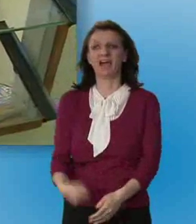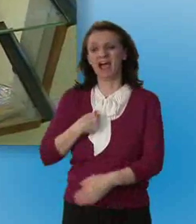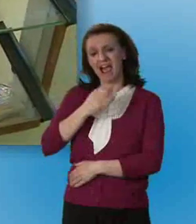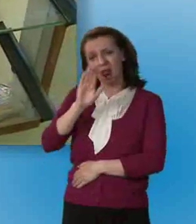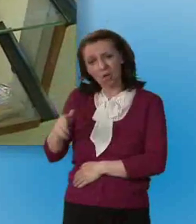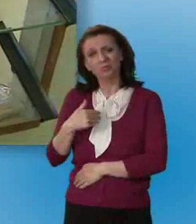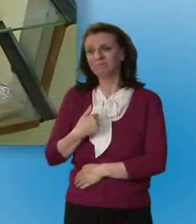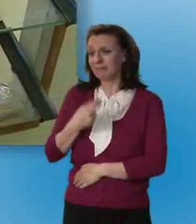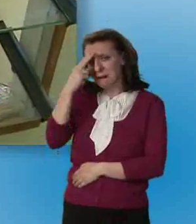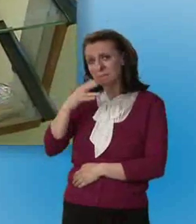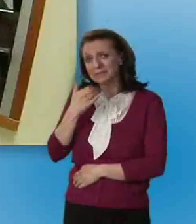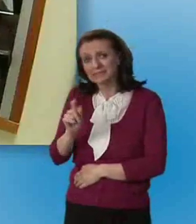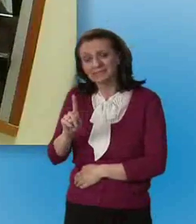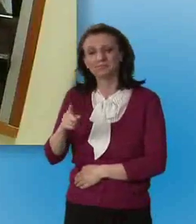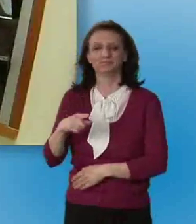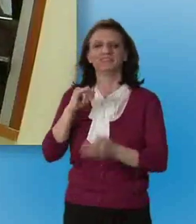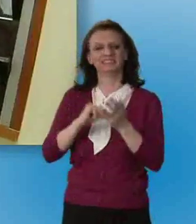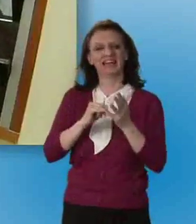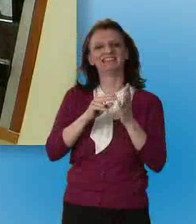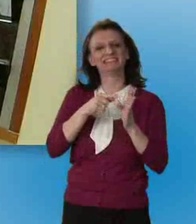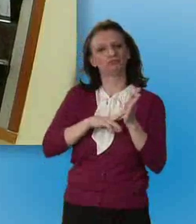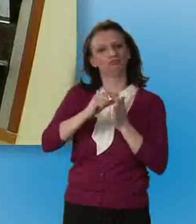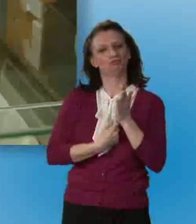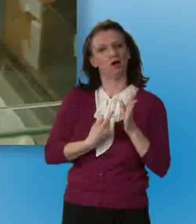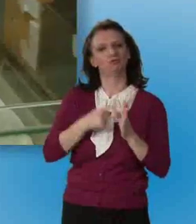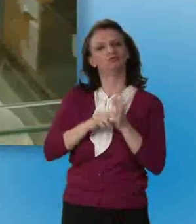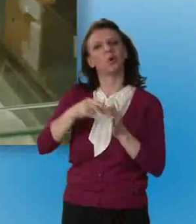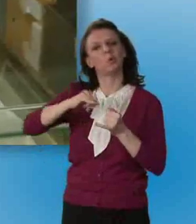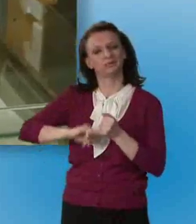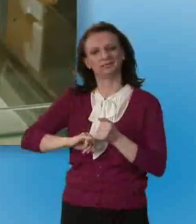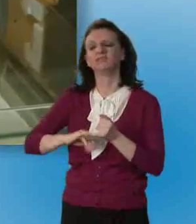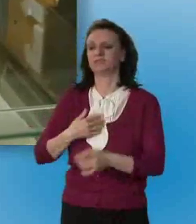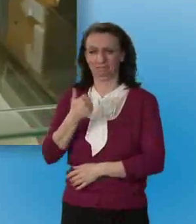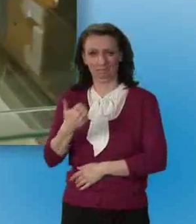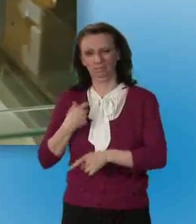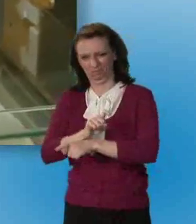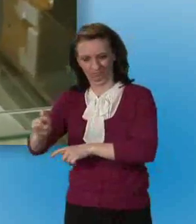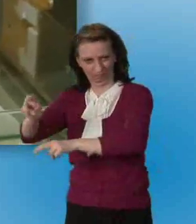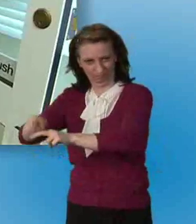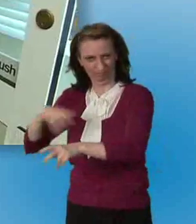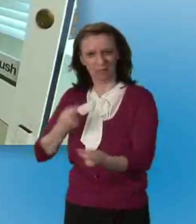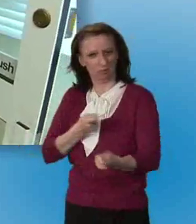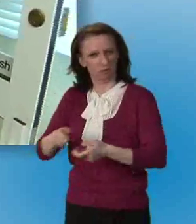Hello can you tell me your name please? Sandra Jones. Okay do you want to go through and I'll just get your paperwork ready?